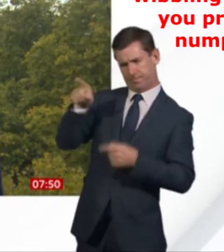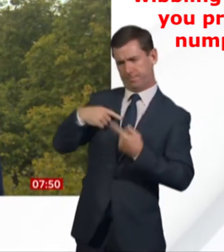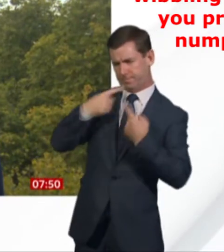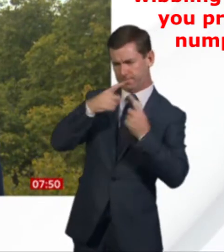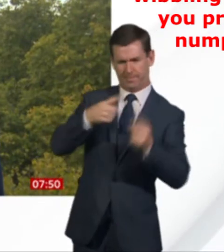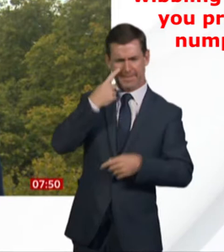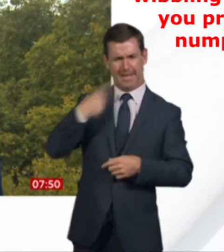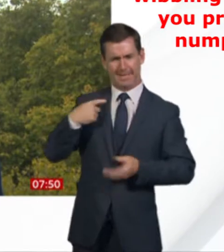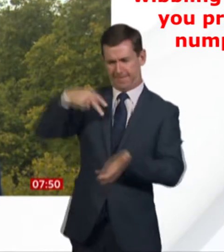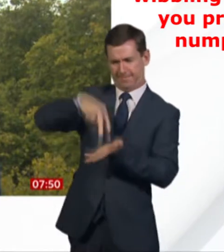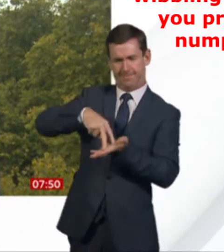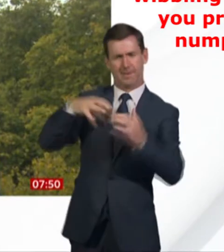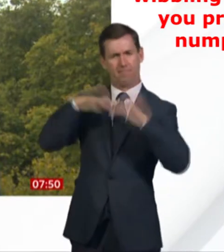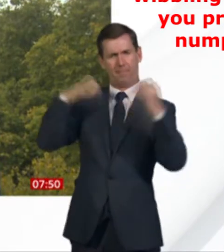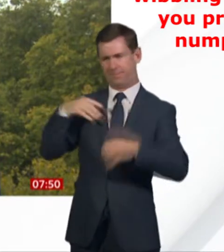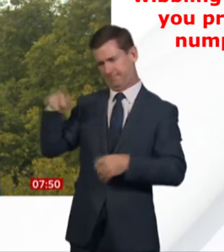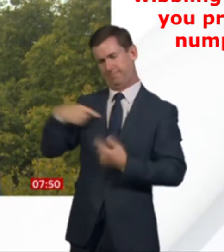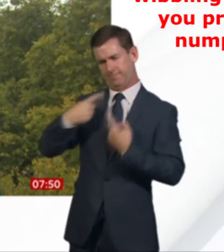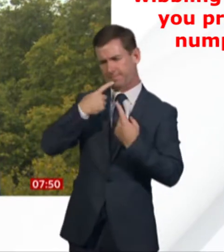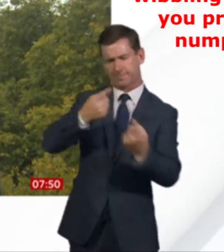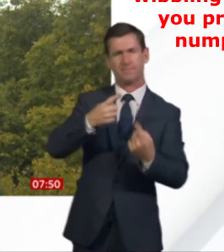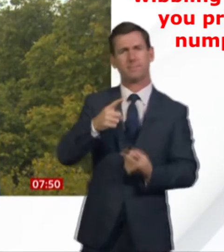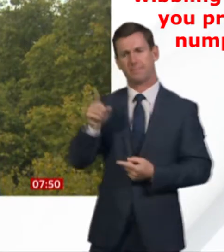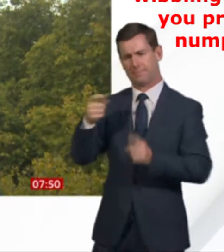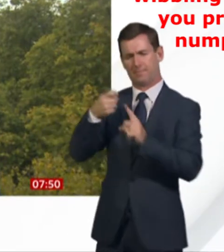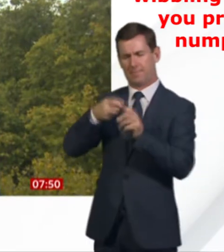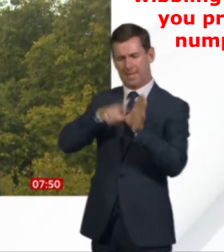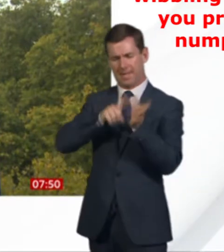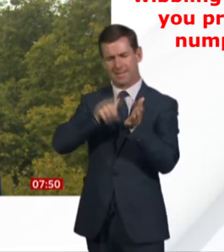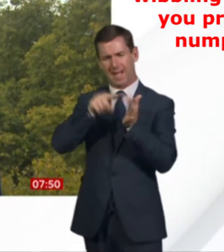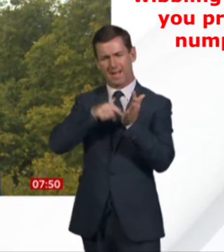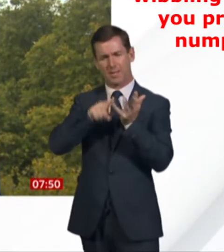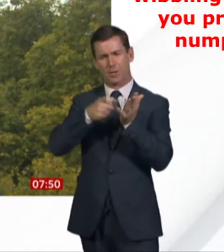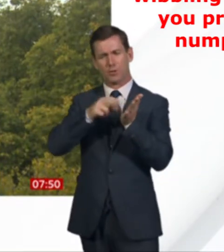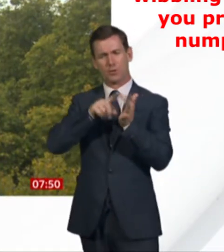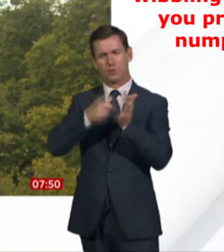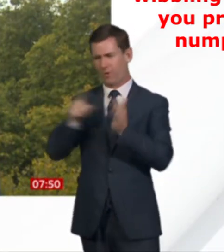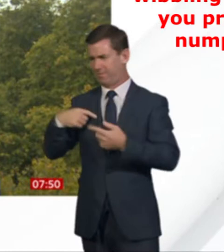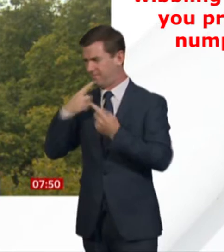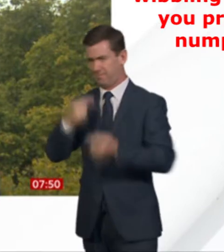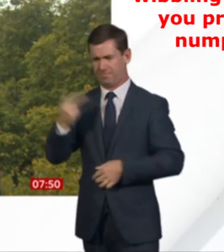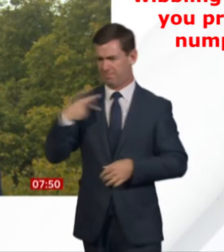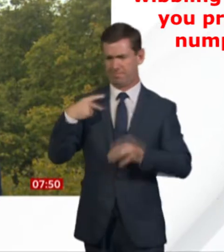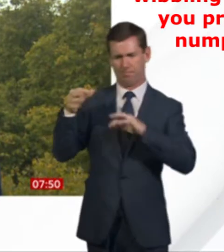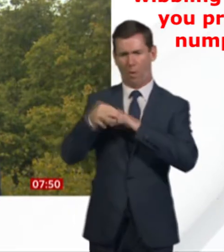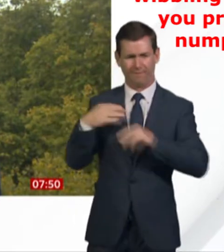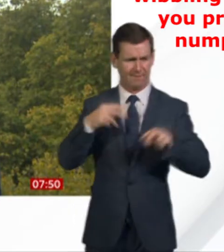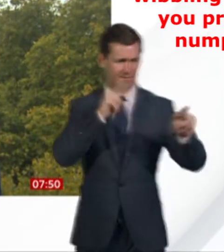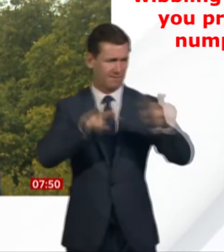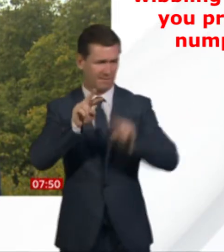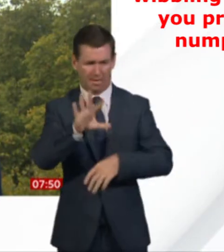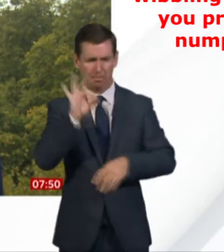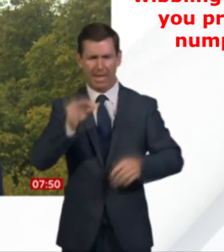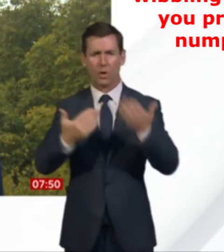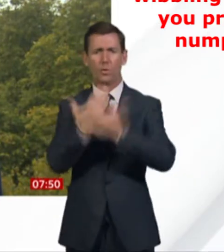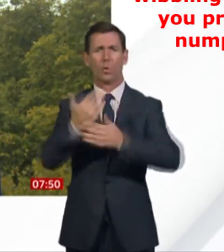MPs, and a really important point. He said he was reminded yesterday that it took him longer to decide which sofa to buy than the government intended to give us to decide whether